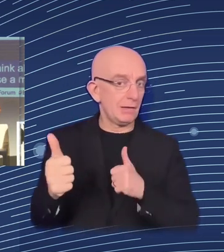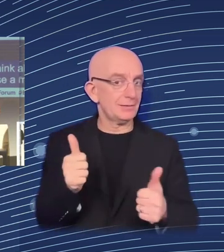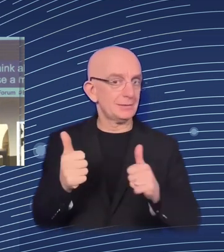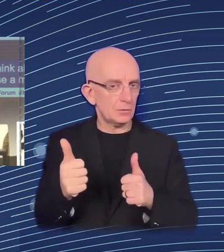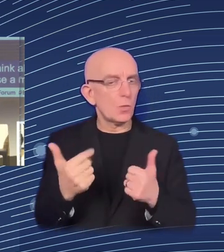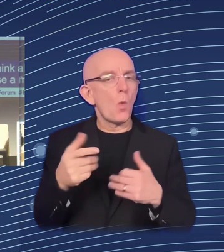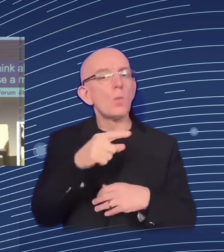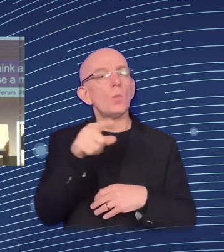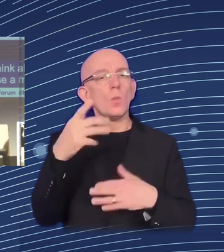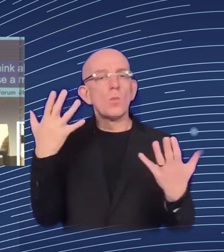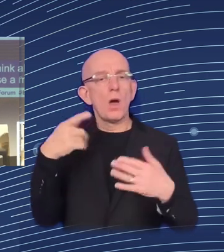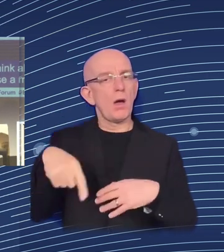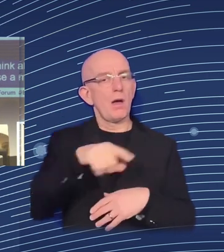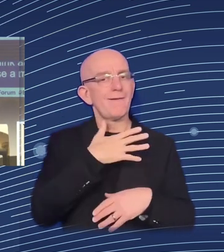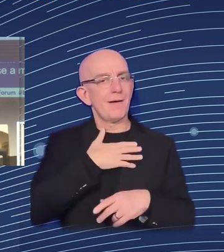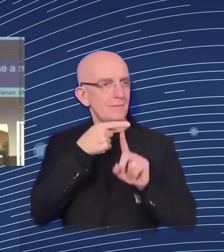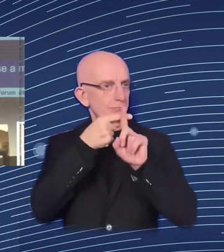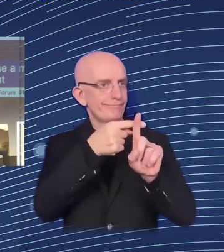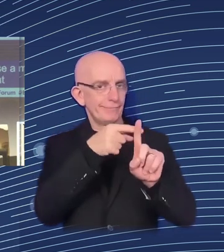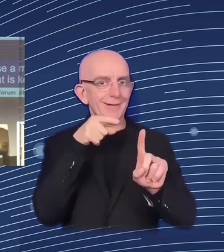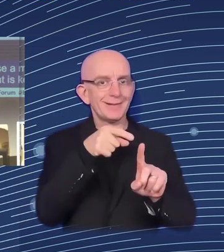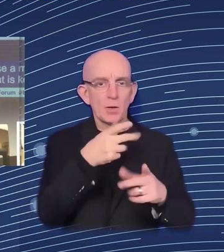let's say, the European value at it, right?